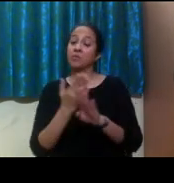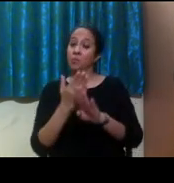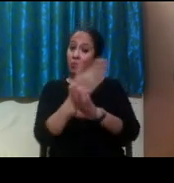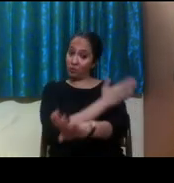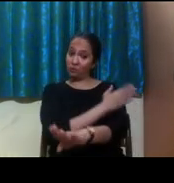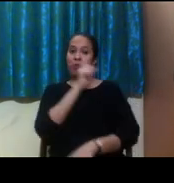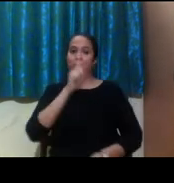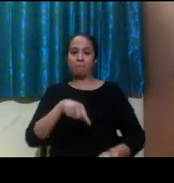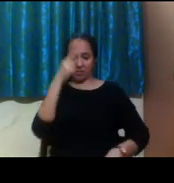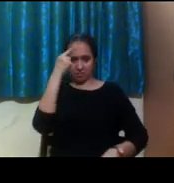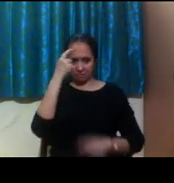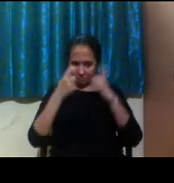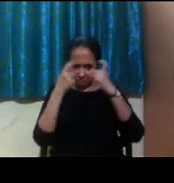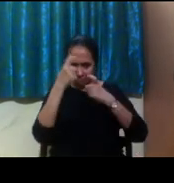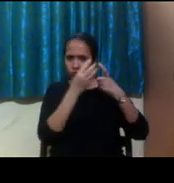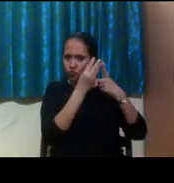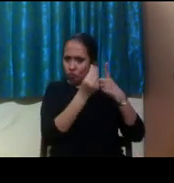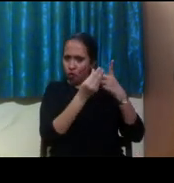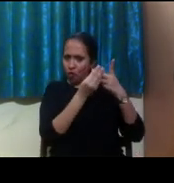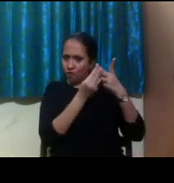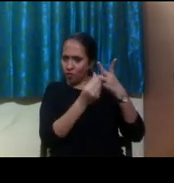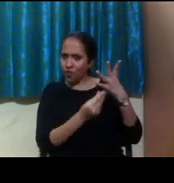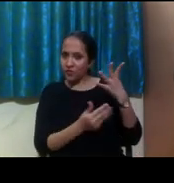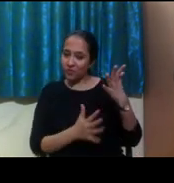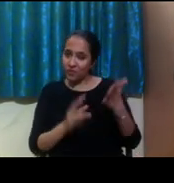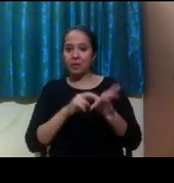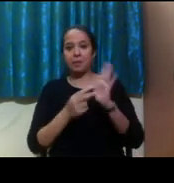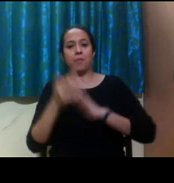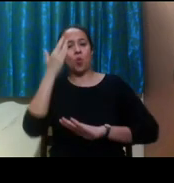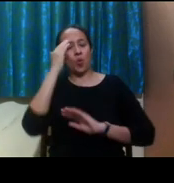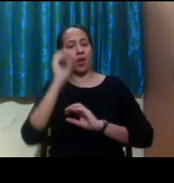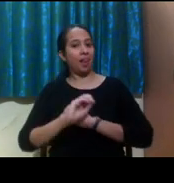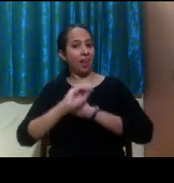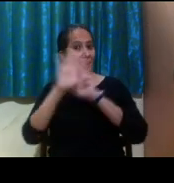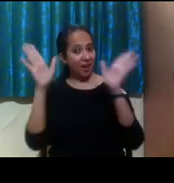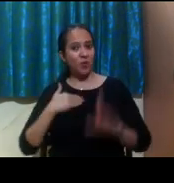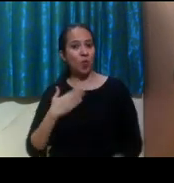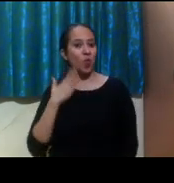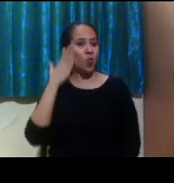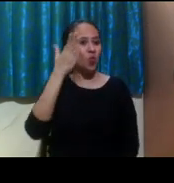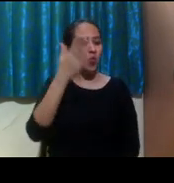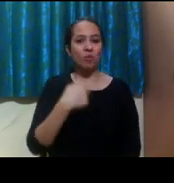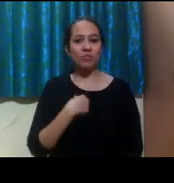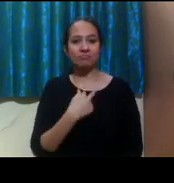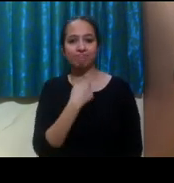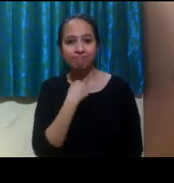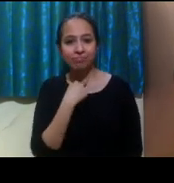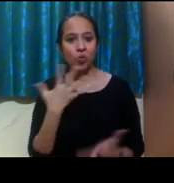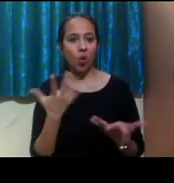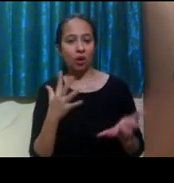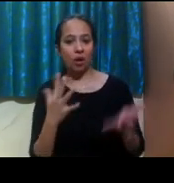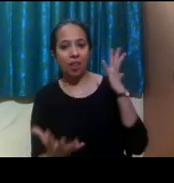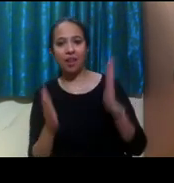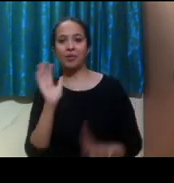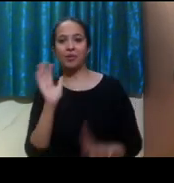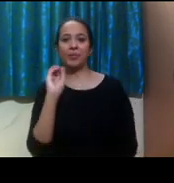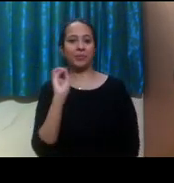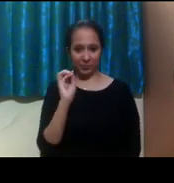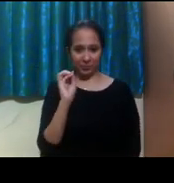Each of these you can understand more and it shouldn't be anything that stops you or prevents you from studying in the U.S.